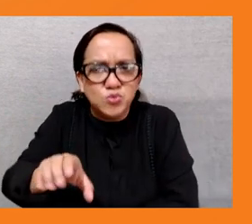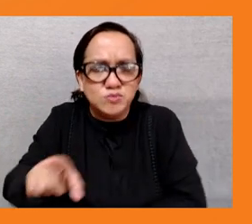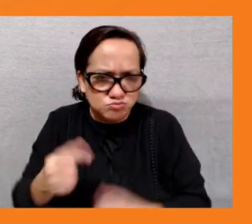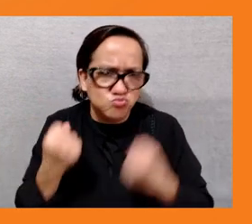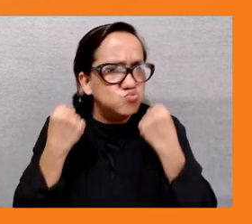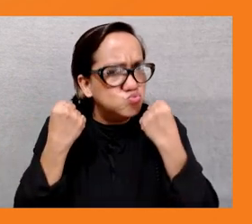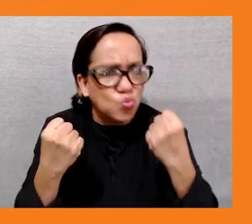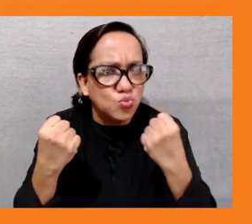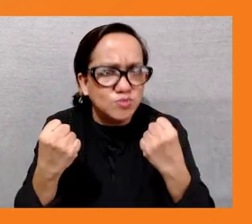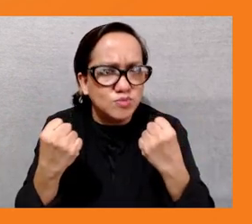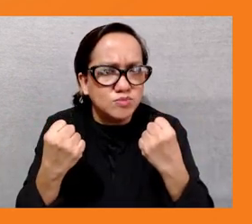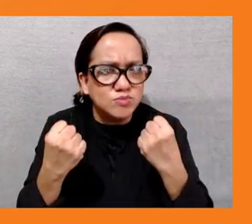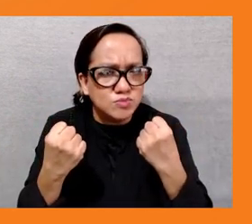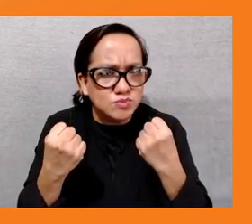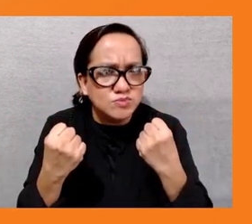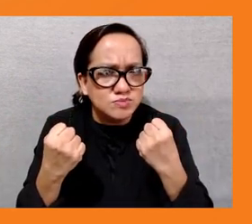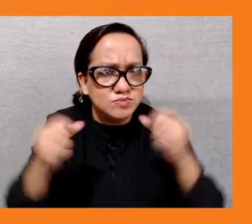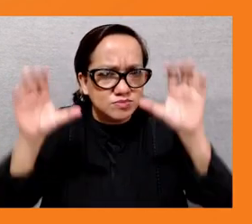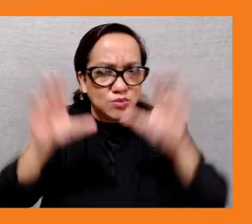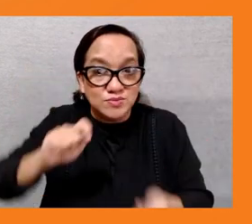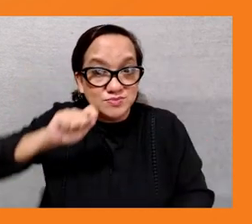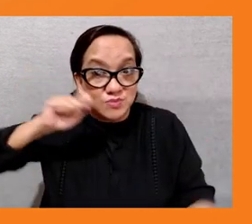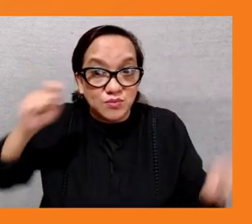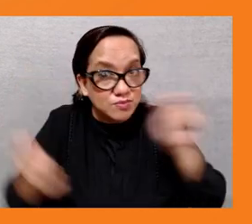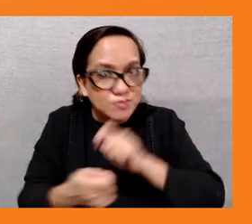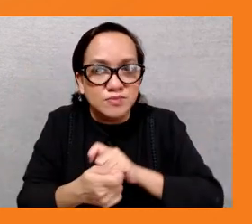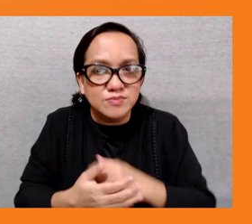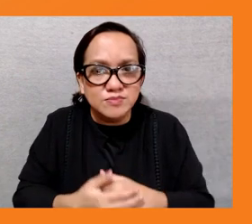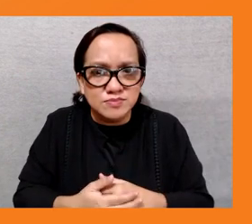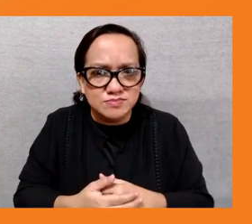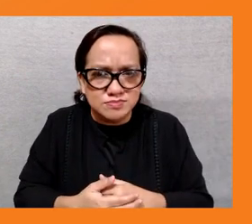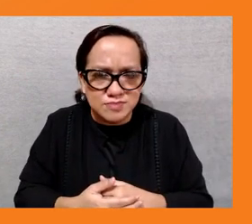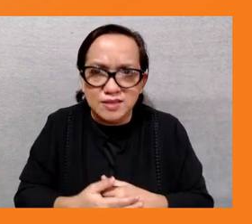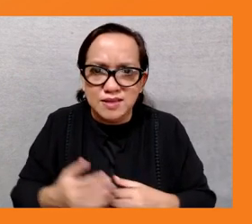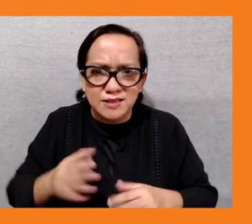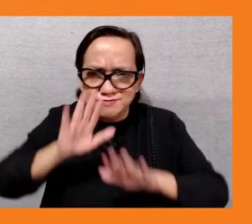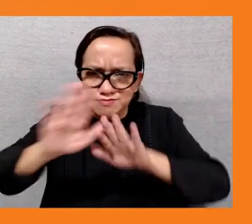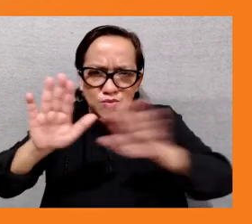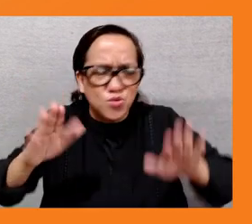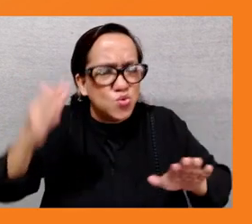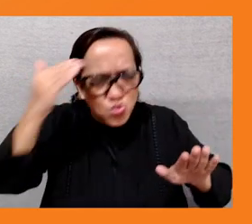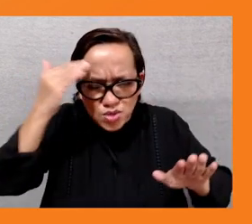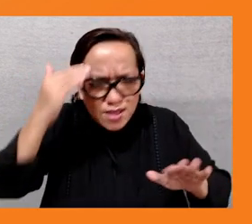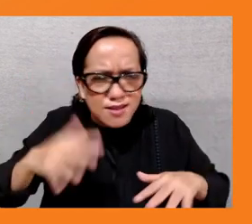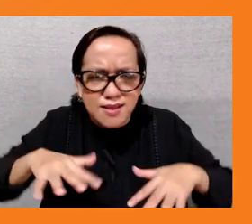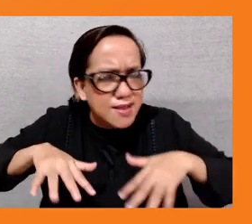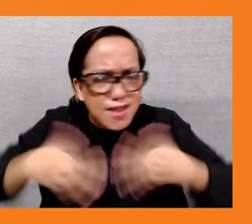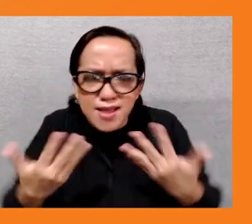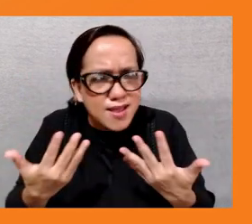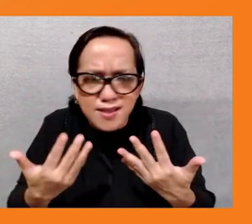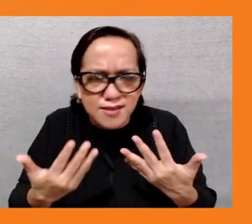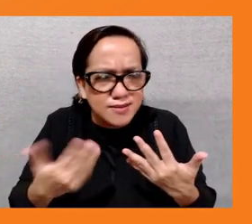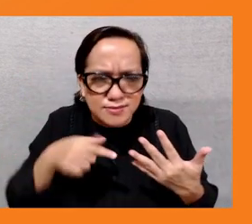grassroots works and then linking that to what the policy contexts are and i think this this discussion has been very rich